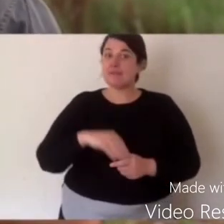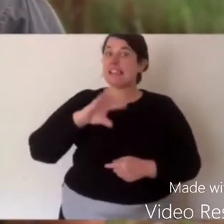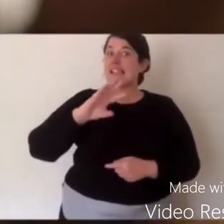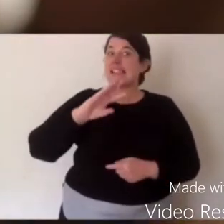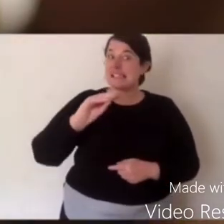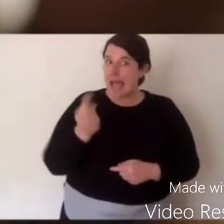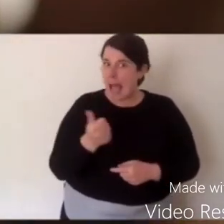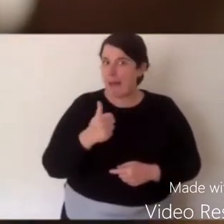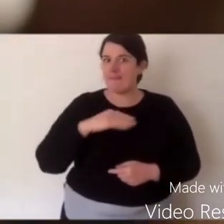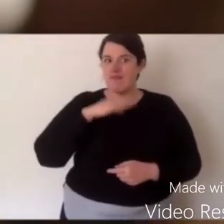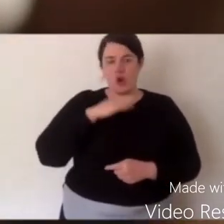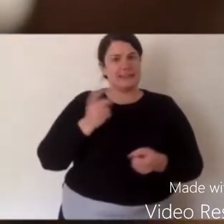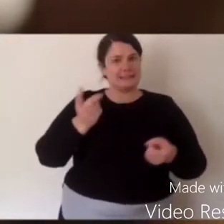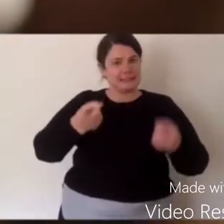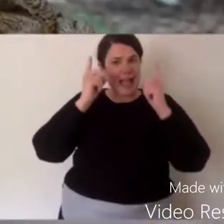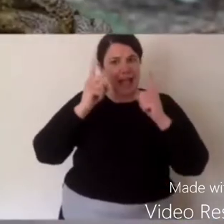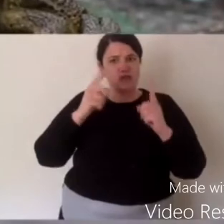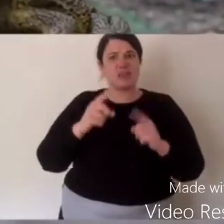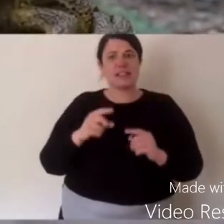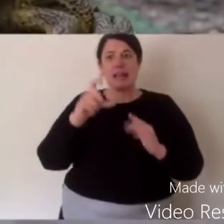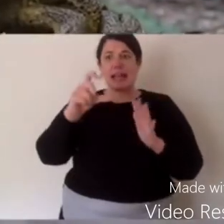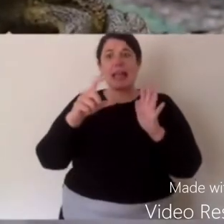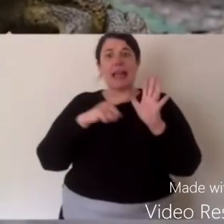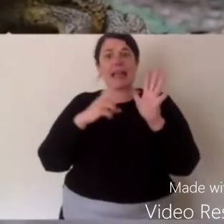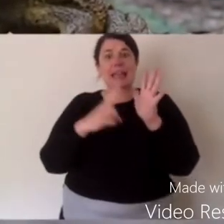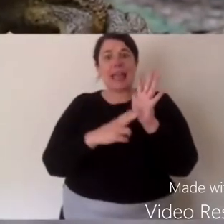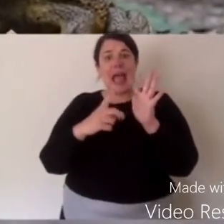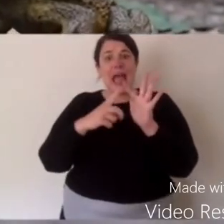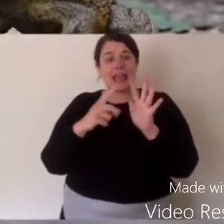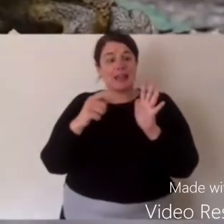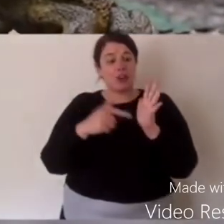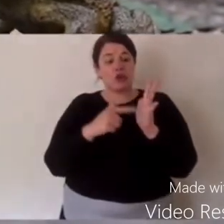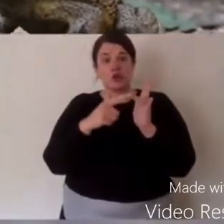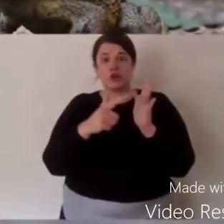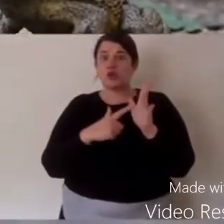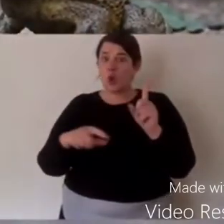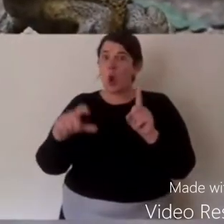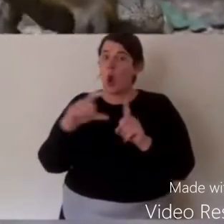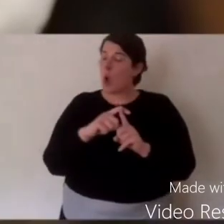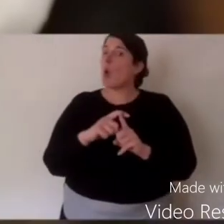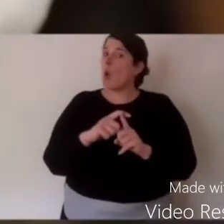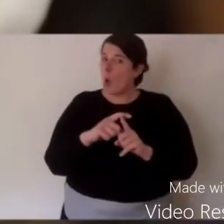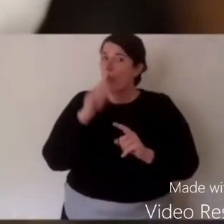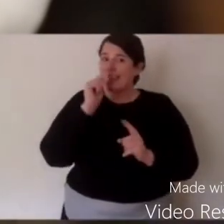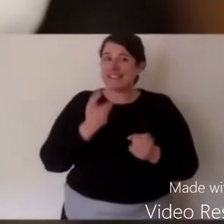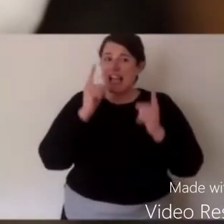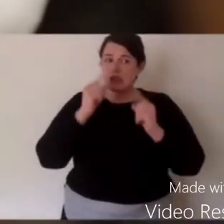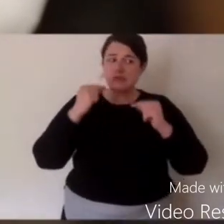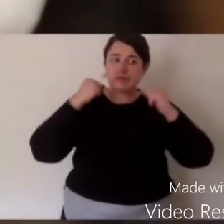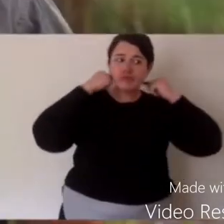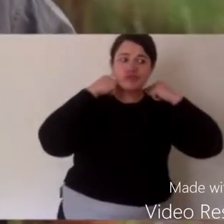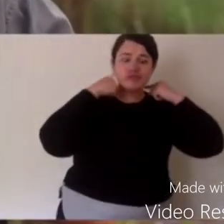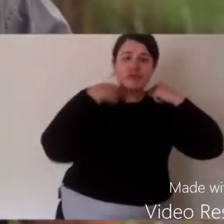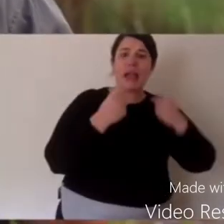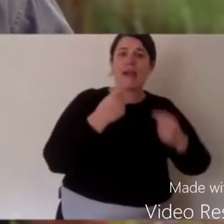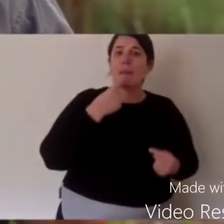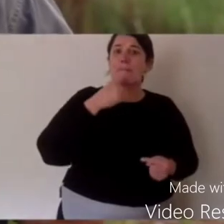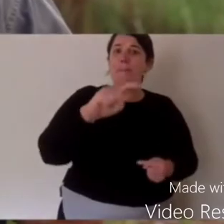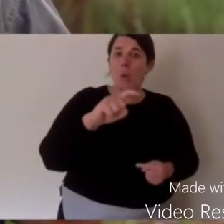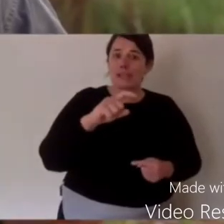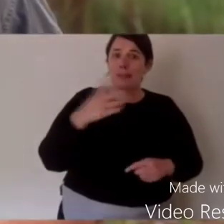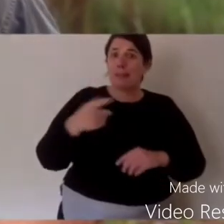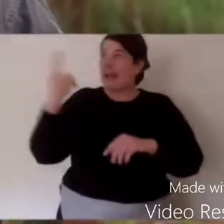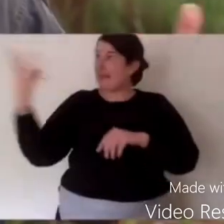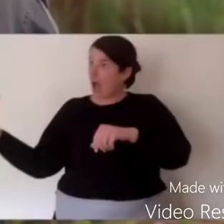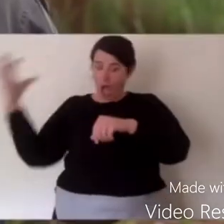Now a cane toad has glands that when a predator bites it, those glands excrete venom, and they go into the